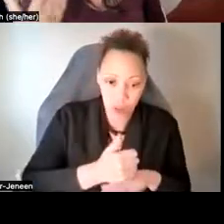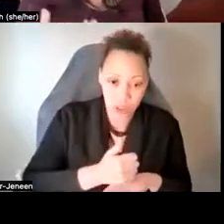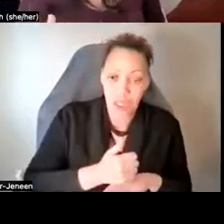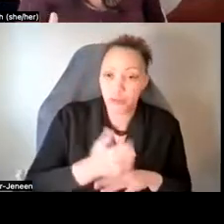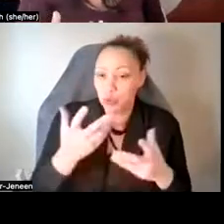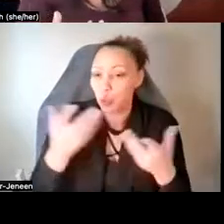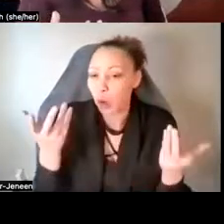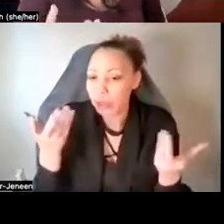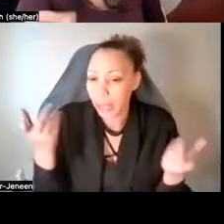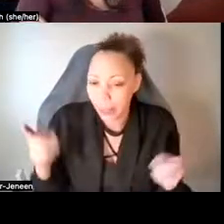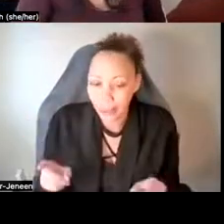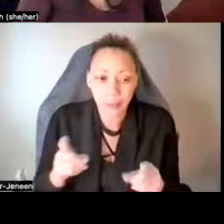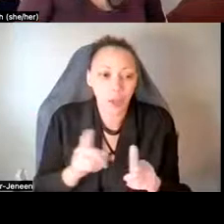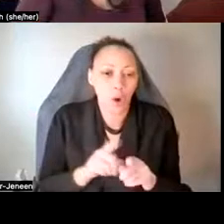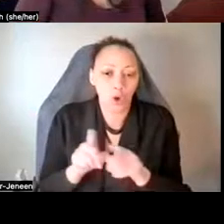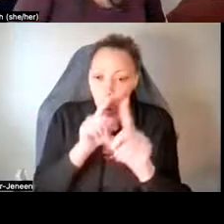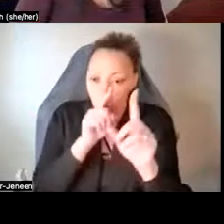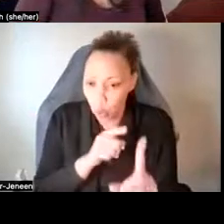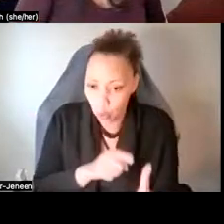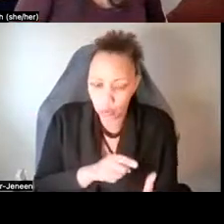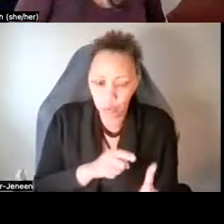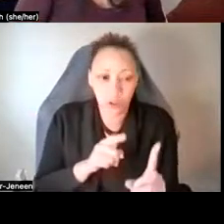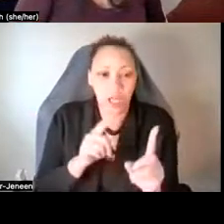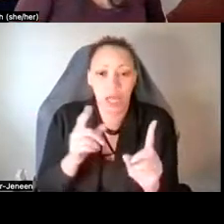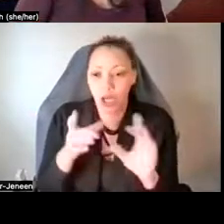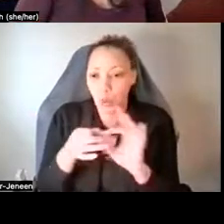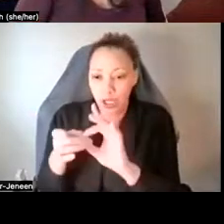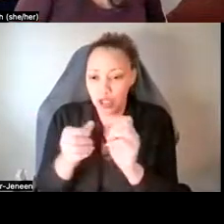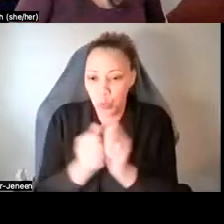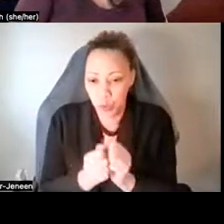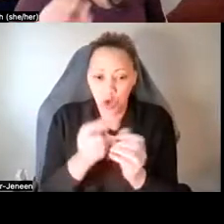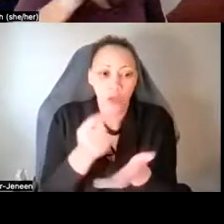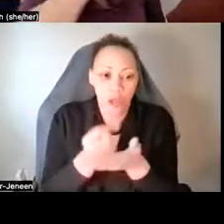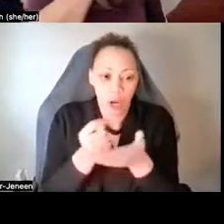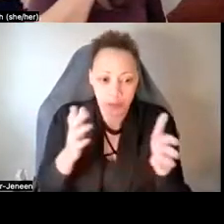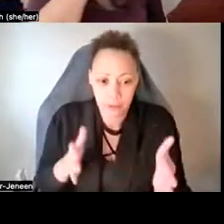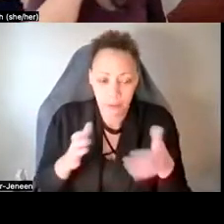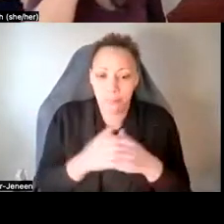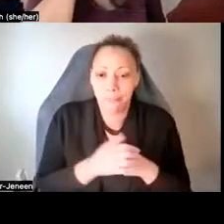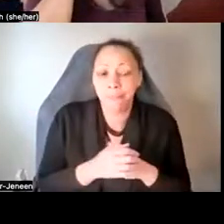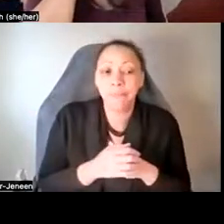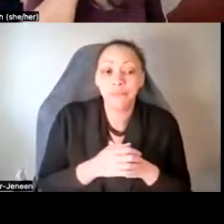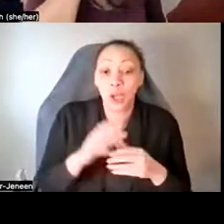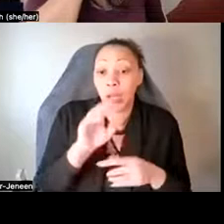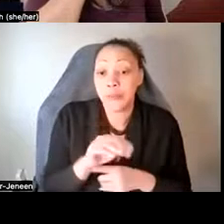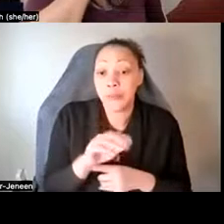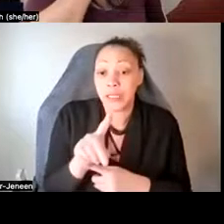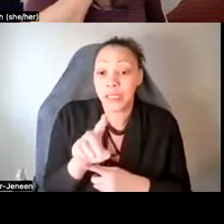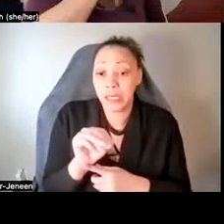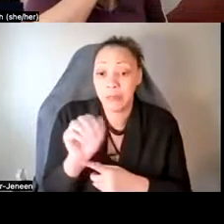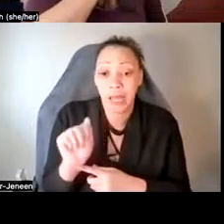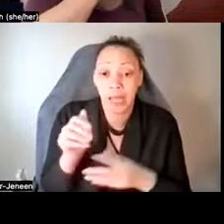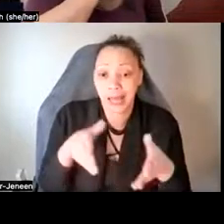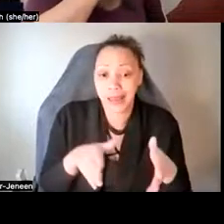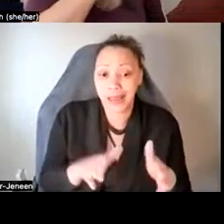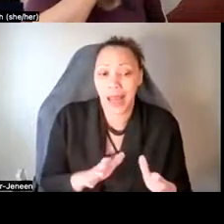establish a relationship with your therapist. Um, then there's the experimental session and with MDMA, um, they allow it